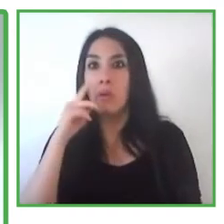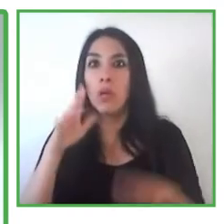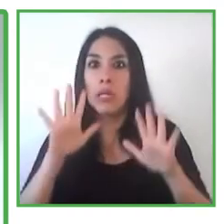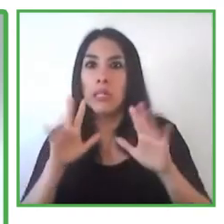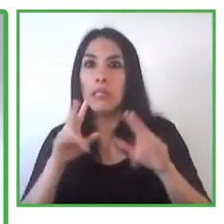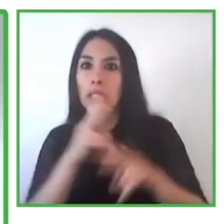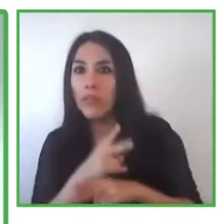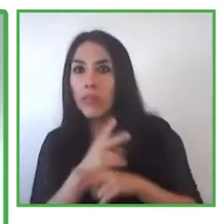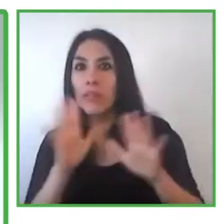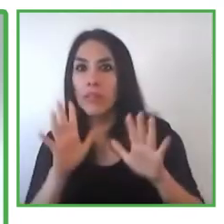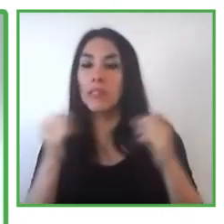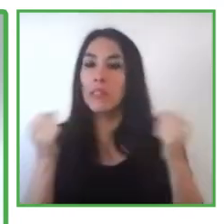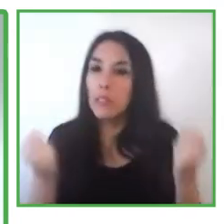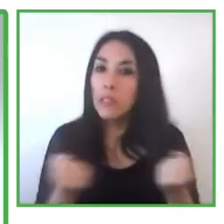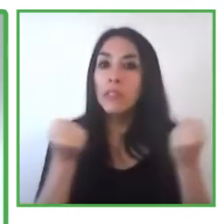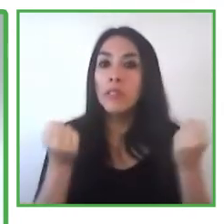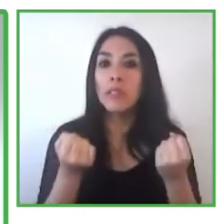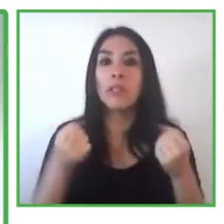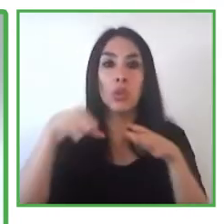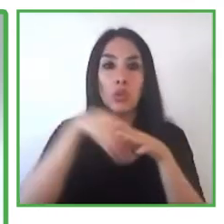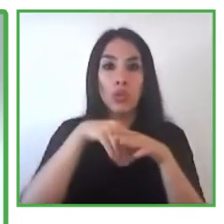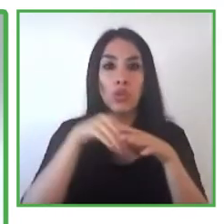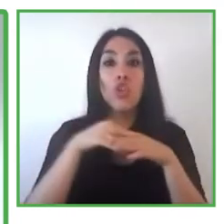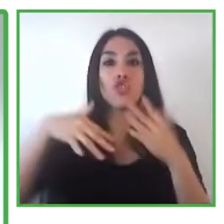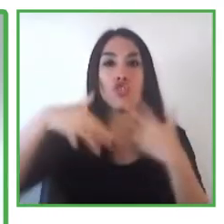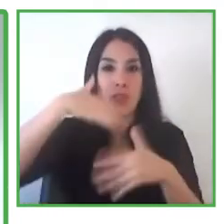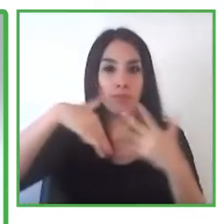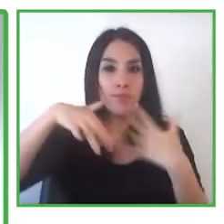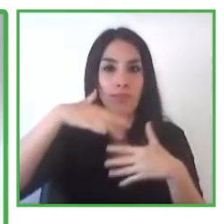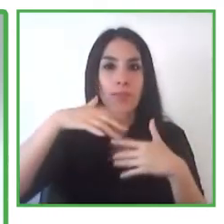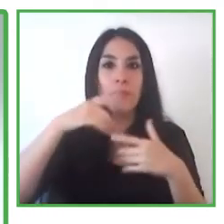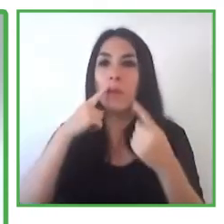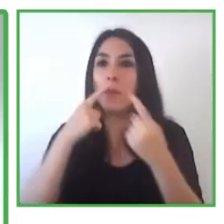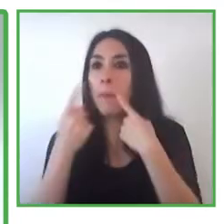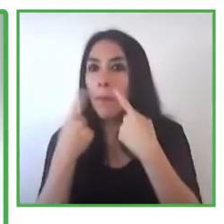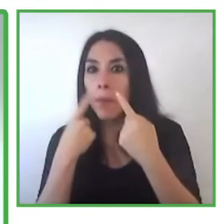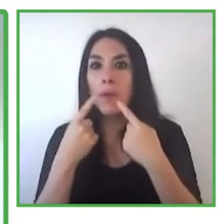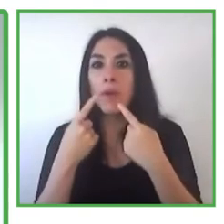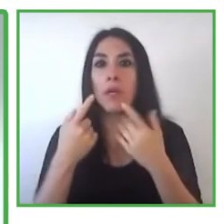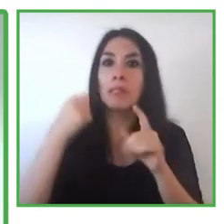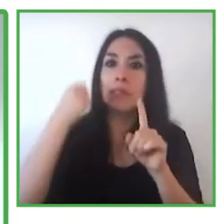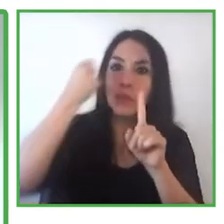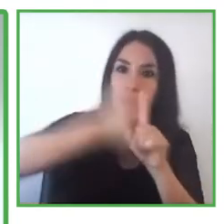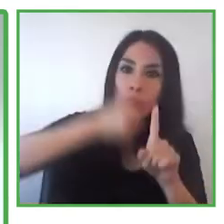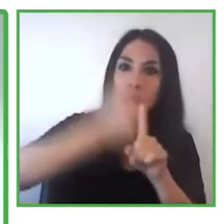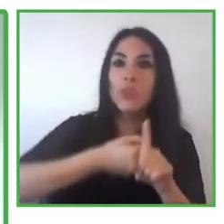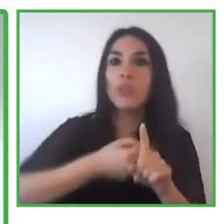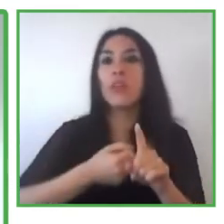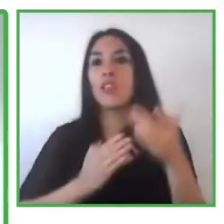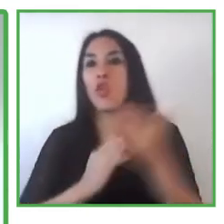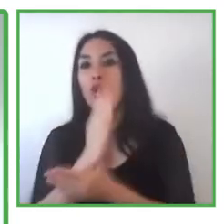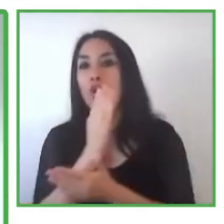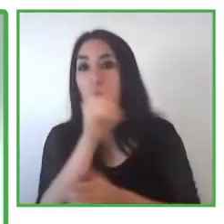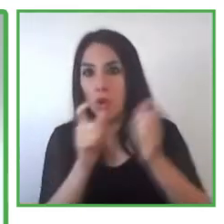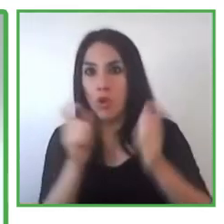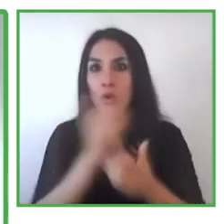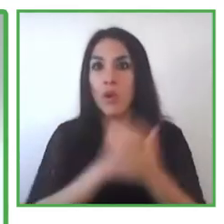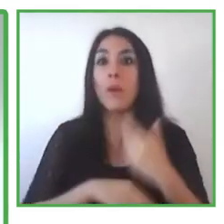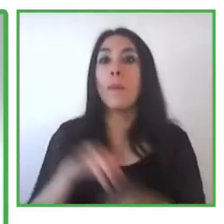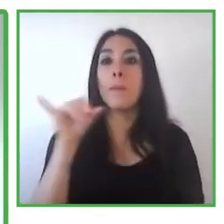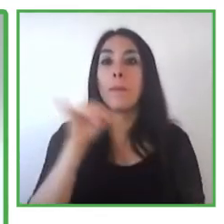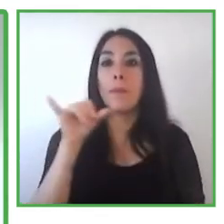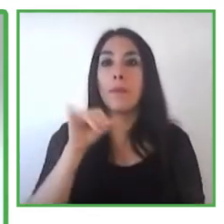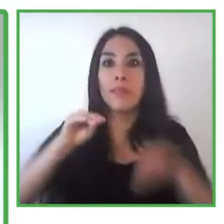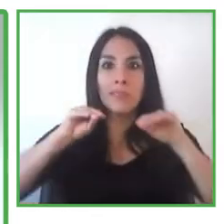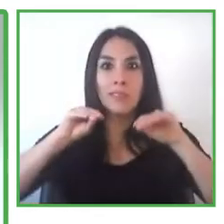guarantees of rights and the production and dissemination and knowledge then we have four